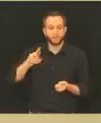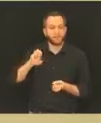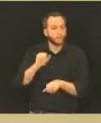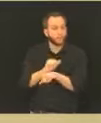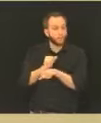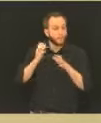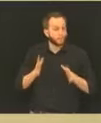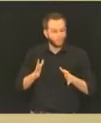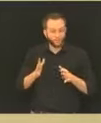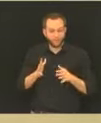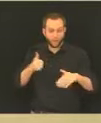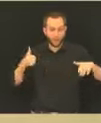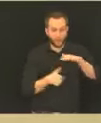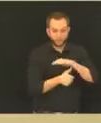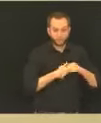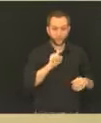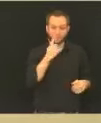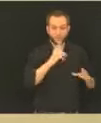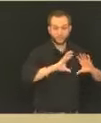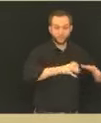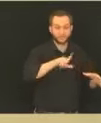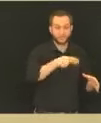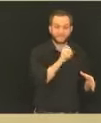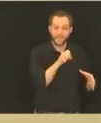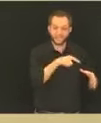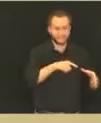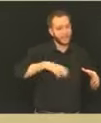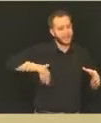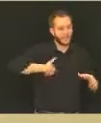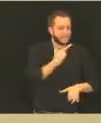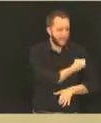still need to vaccinate, so we will be doing those concurrently.